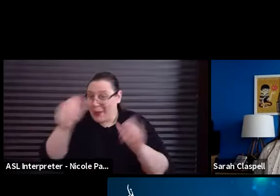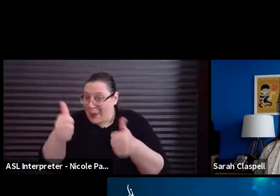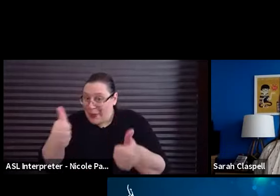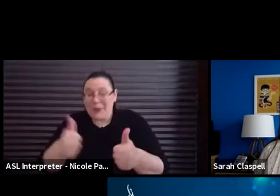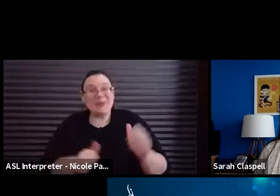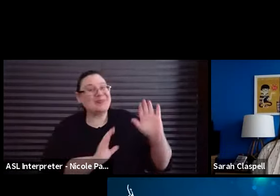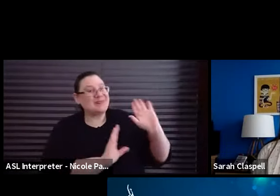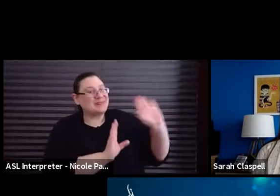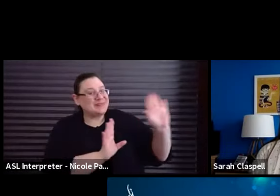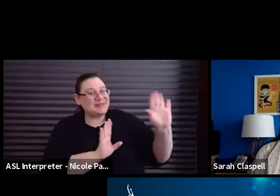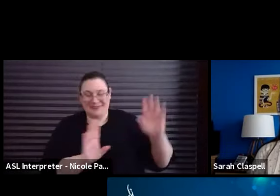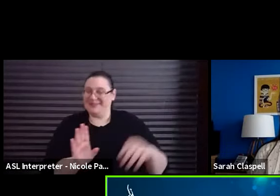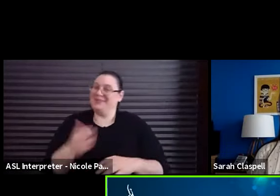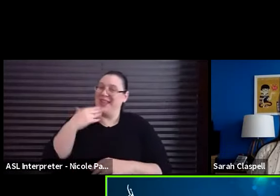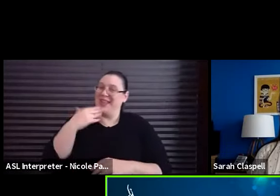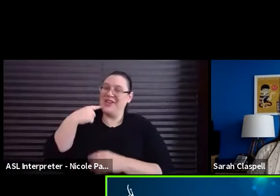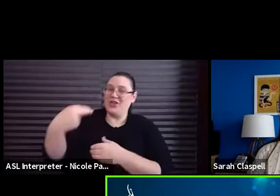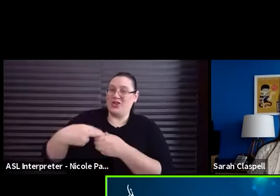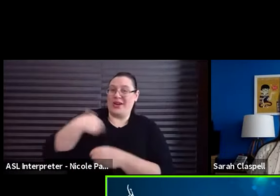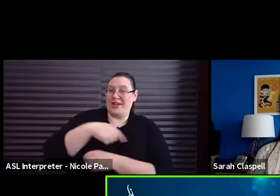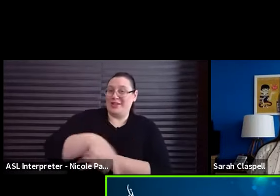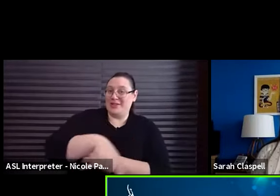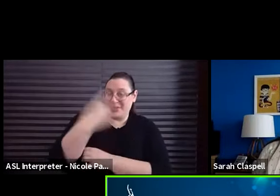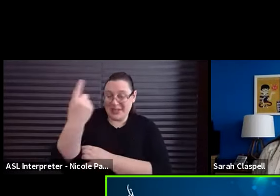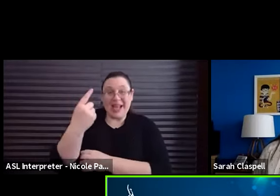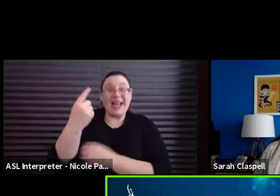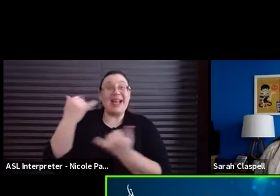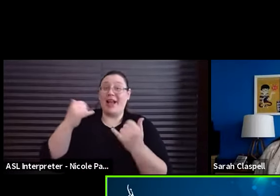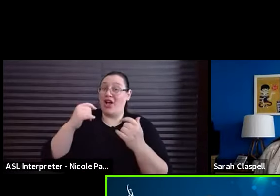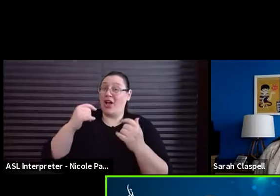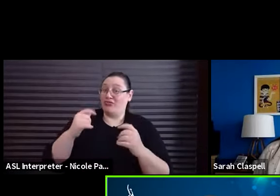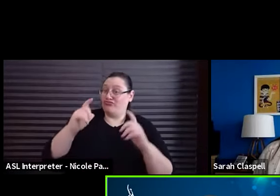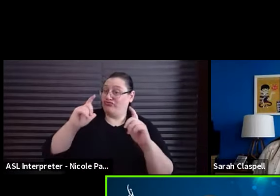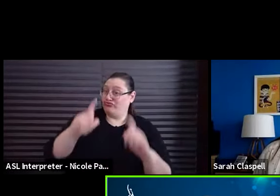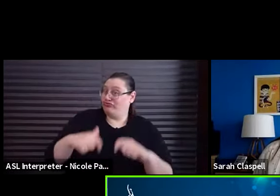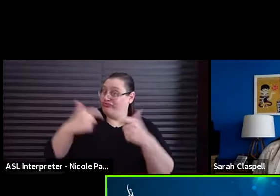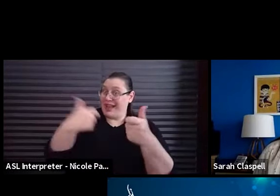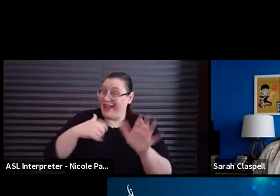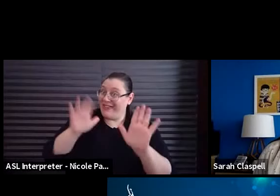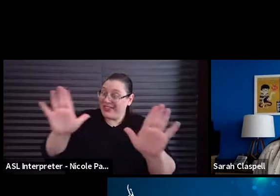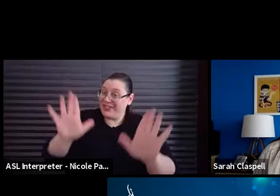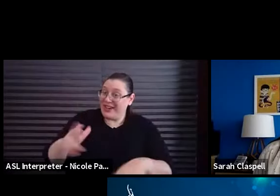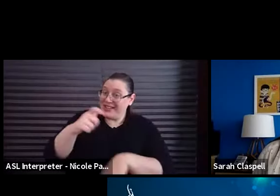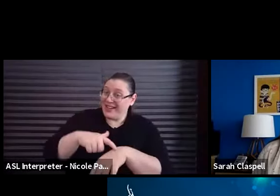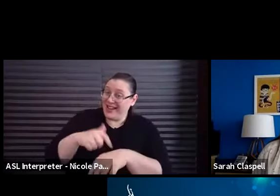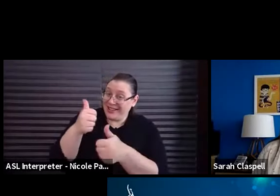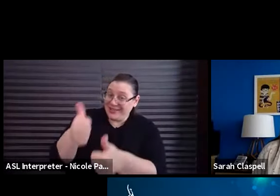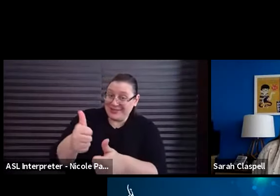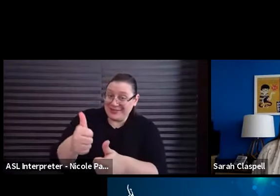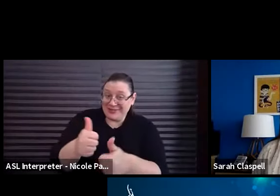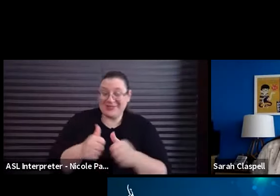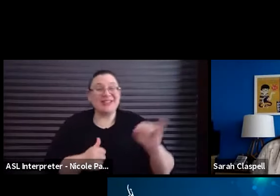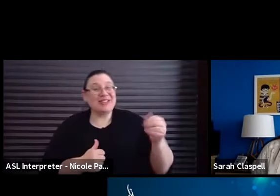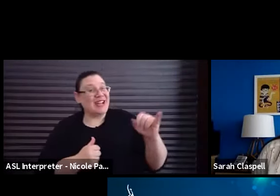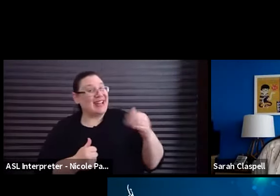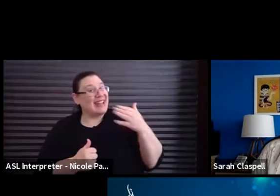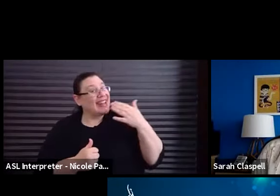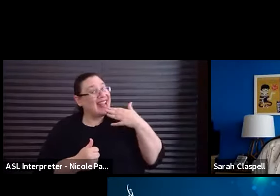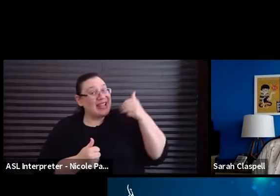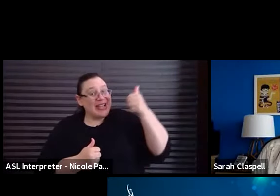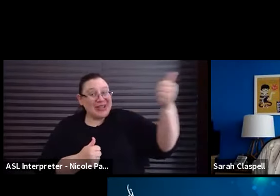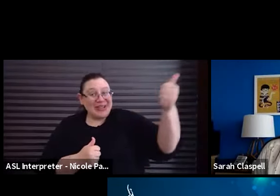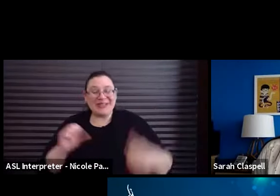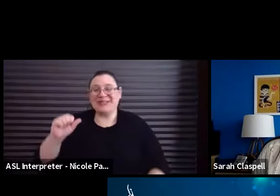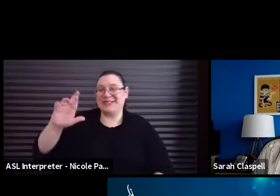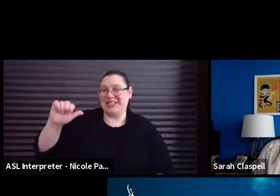Thank you for being here, you guys. And I'm going to go and pass it off to you and have a great time. Great. Thank you. Thank you so